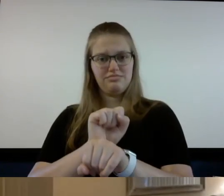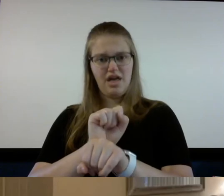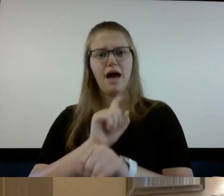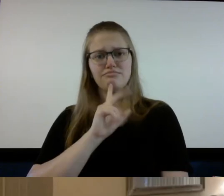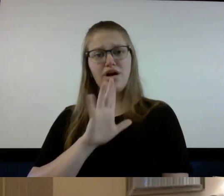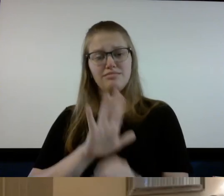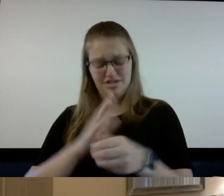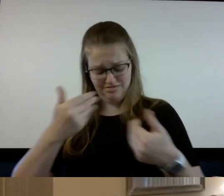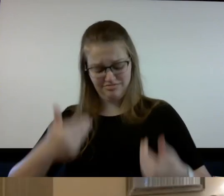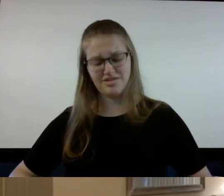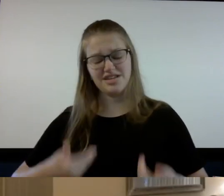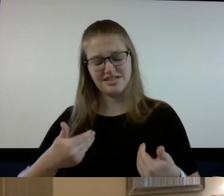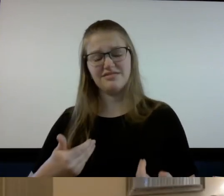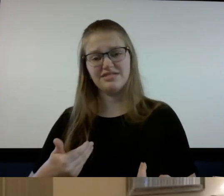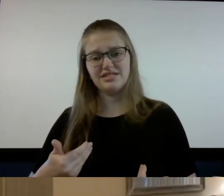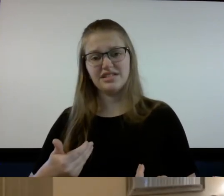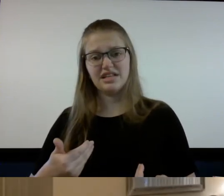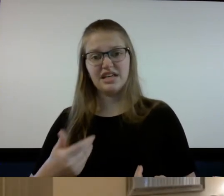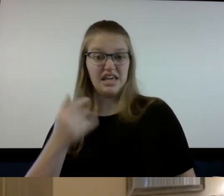and if you thought that